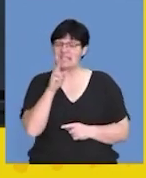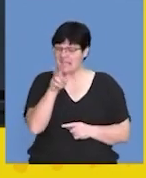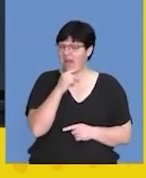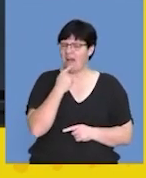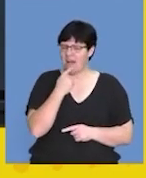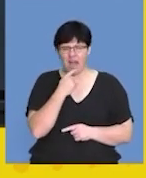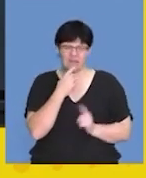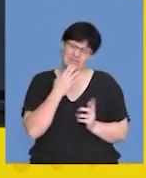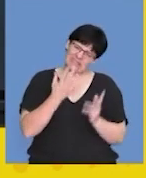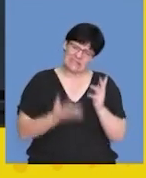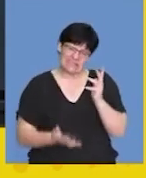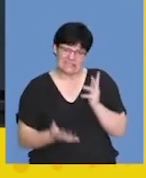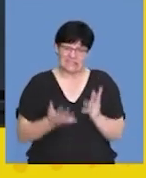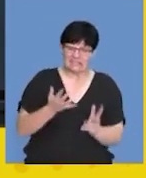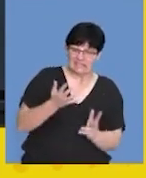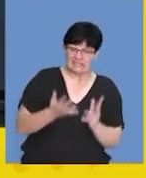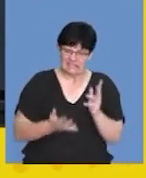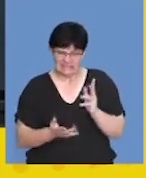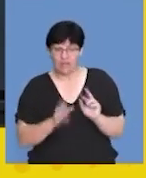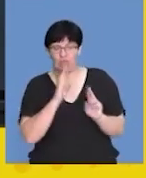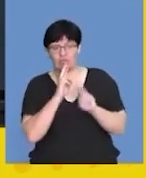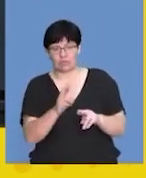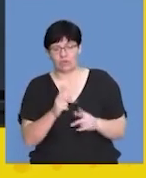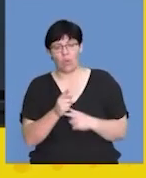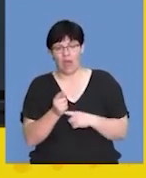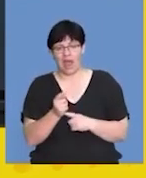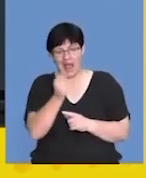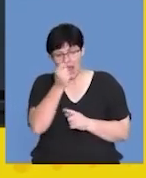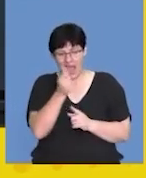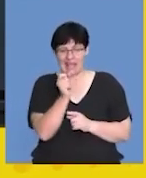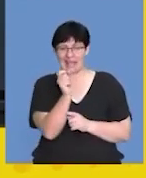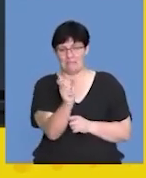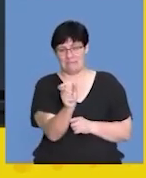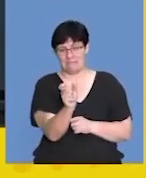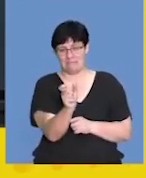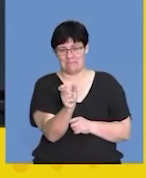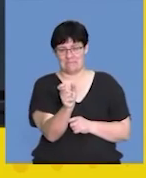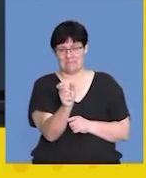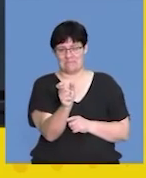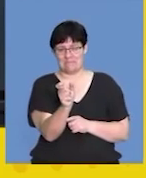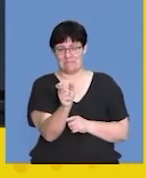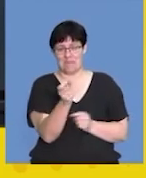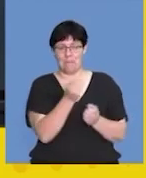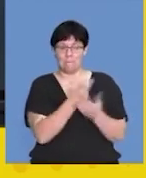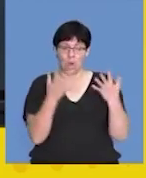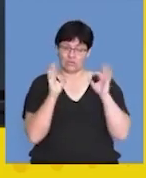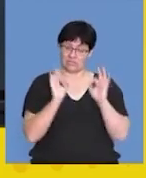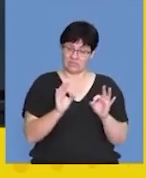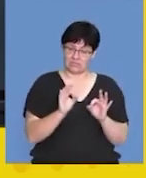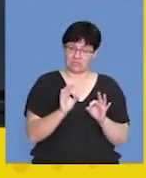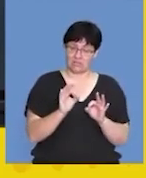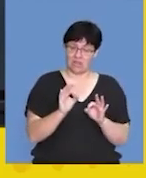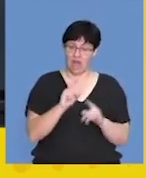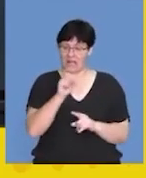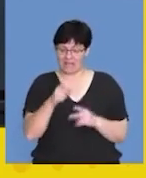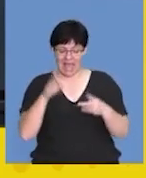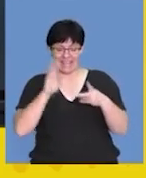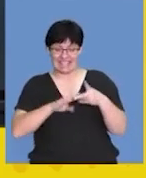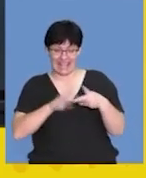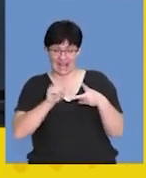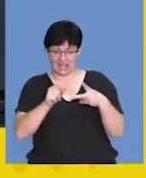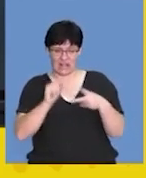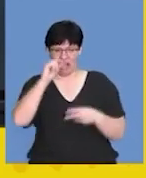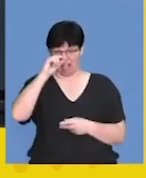a doubt in your responses because there's a slight gap between the most correct answer and then a second